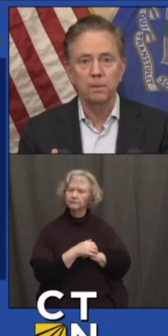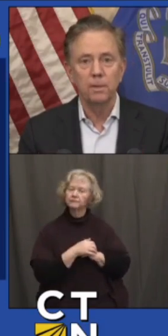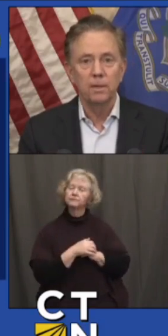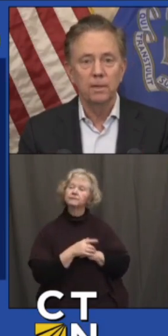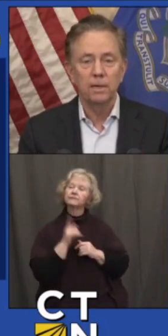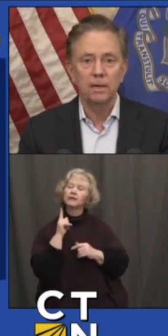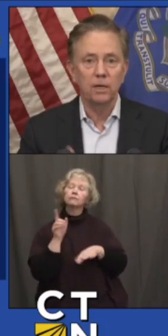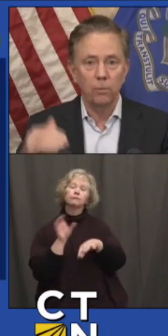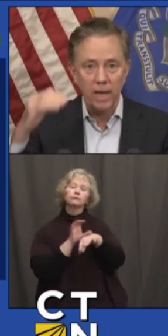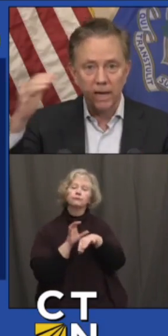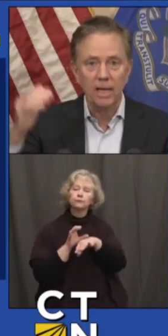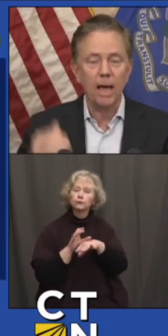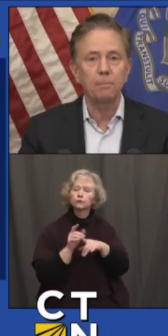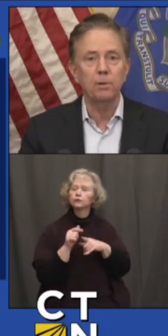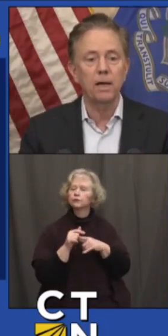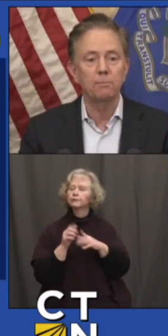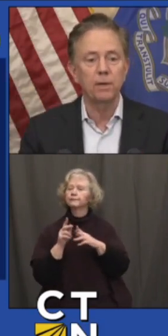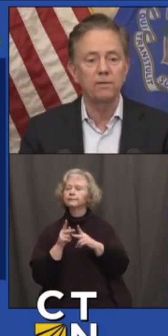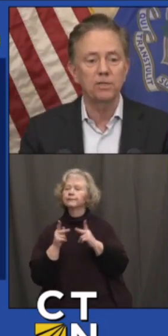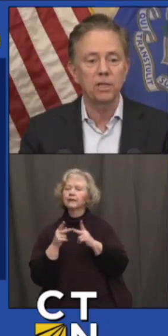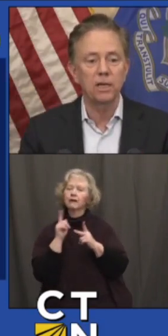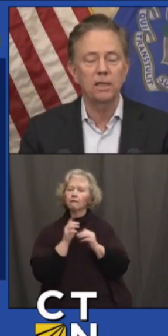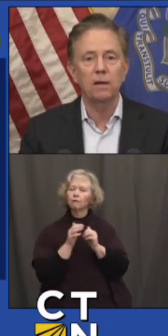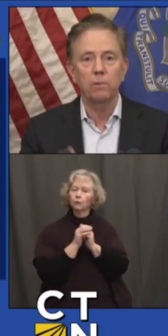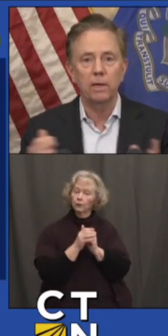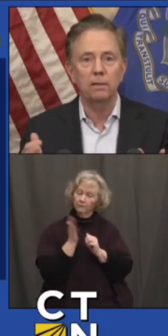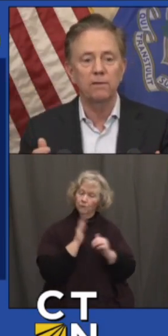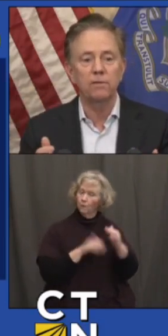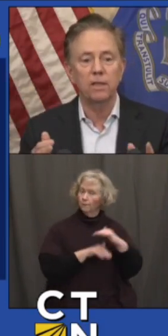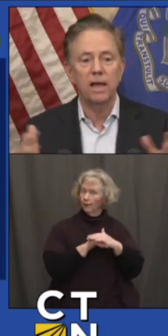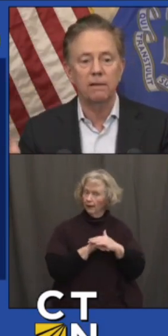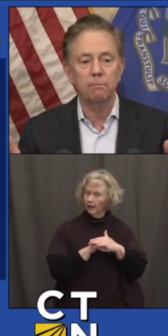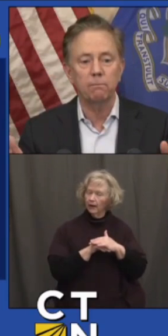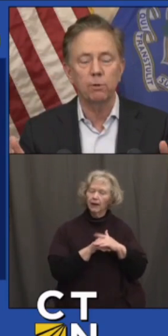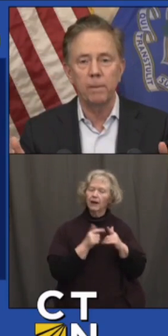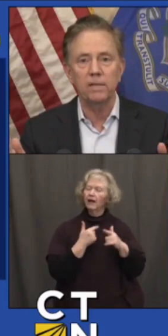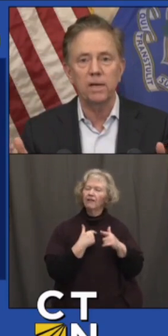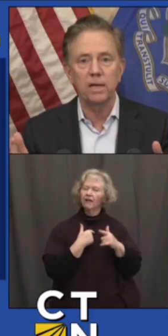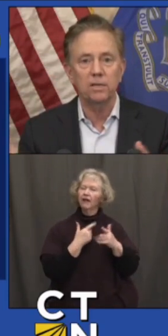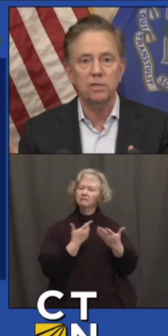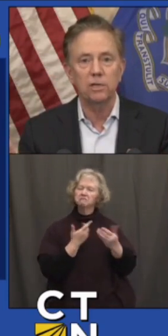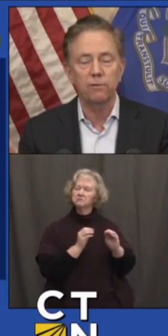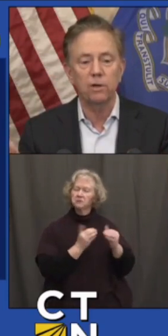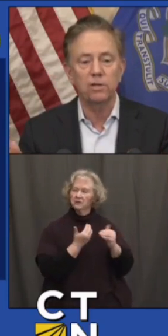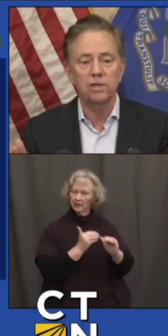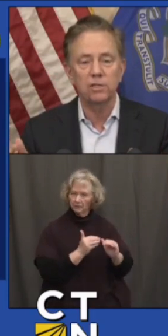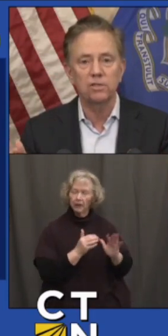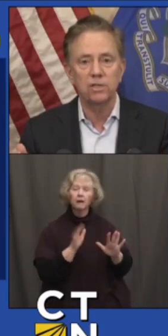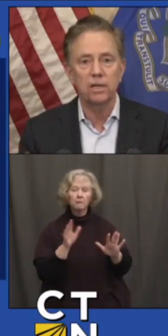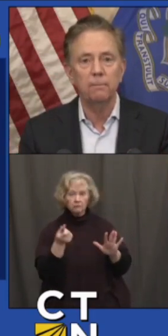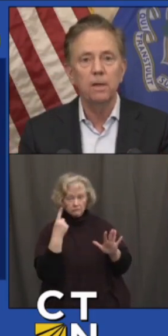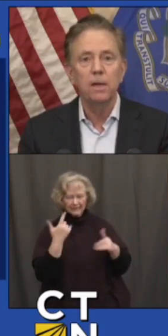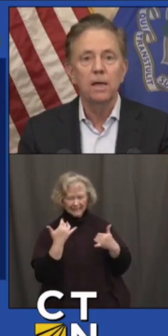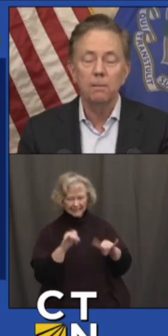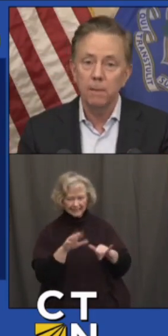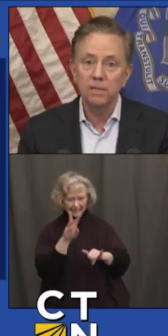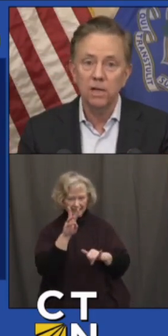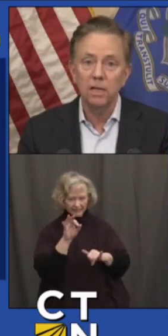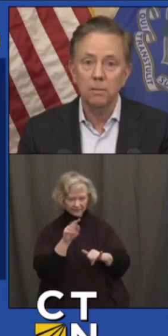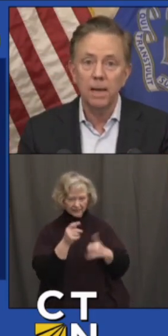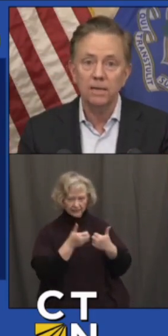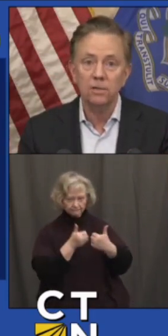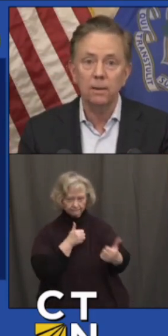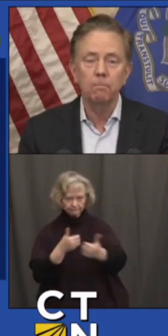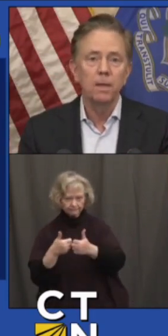worship. You know, we had a cap on that previously. Then we lifted that. We're maintaining the six-footed distancing and